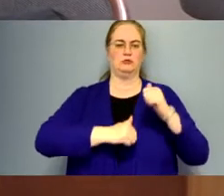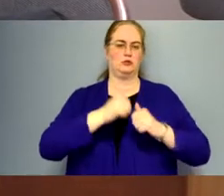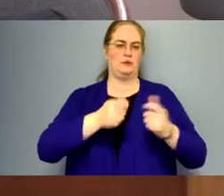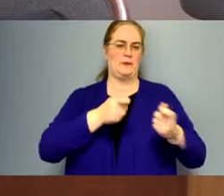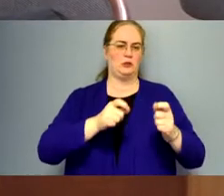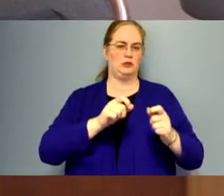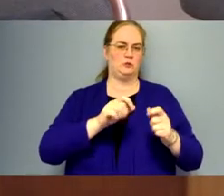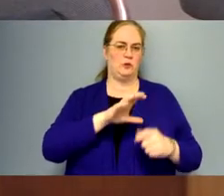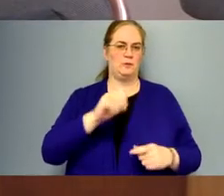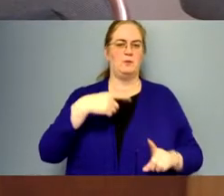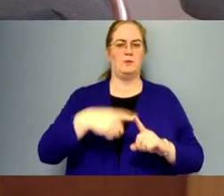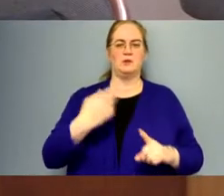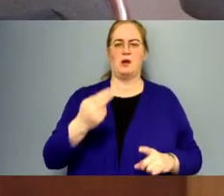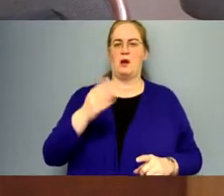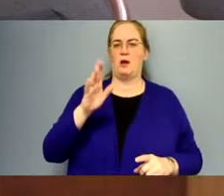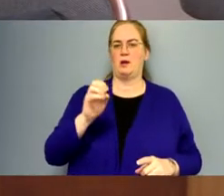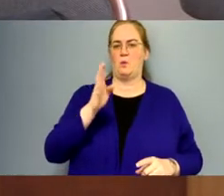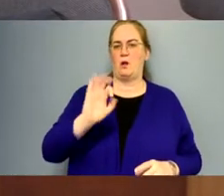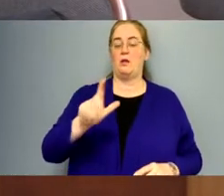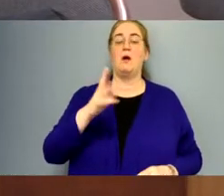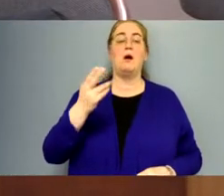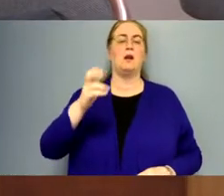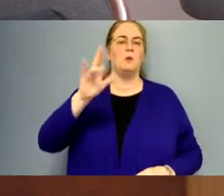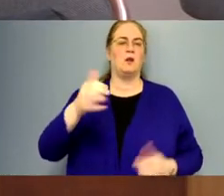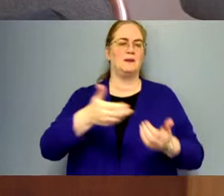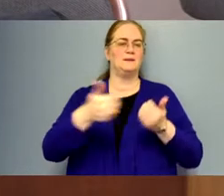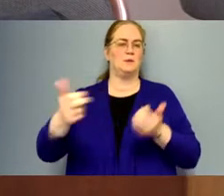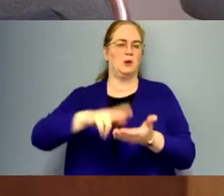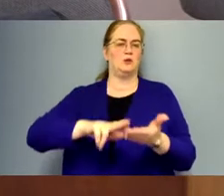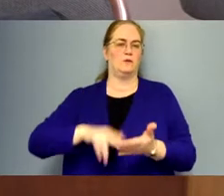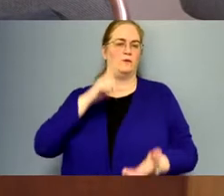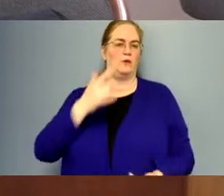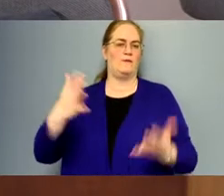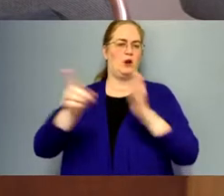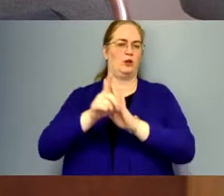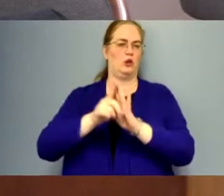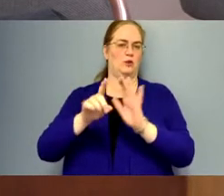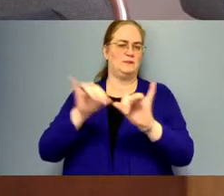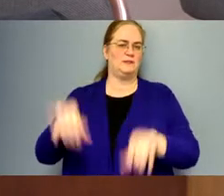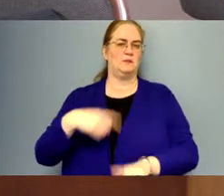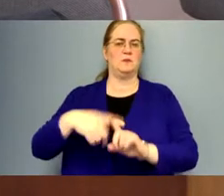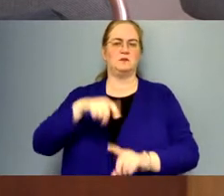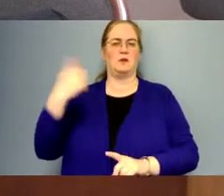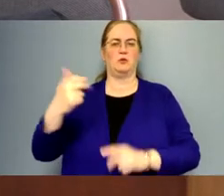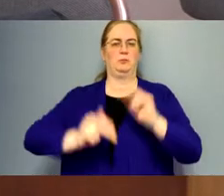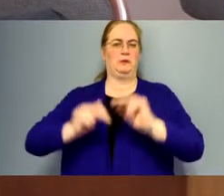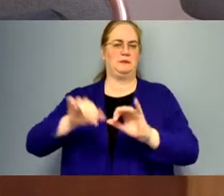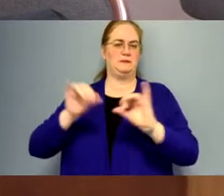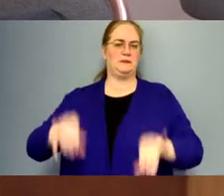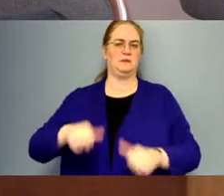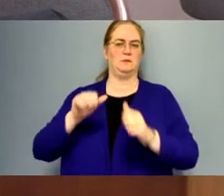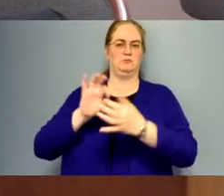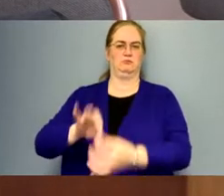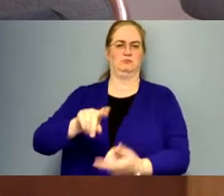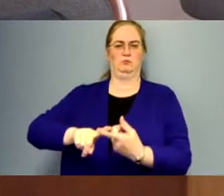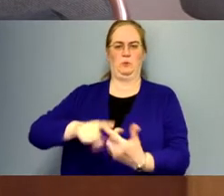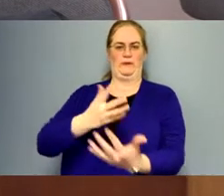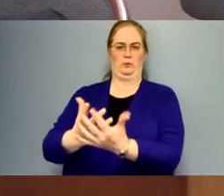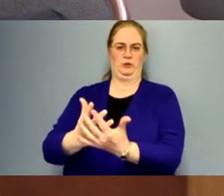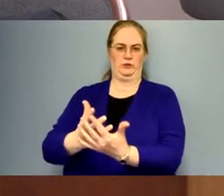well as, uh, Honeywell. Honeywell's under a separate contract for the fire alarm system and some other, uh, building systems with the prison directly